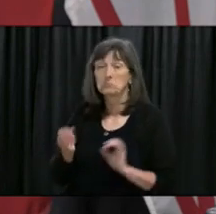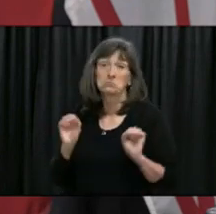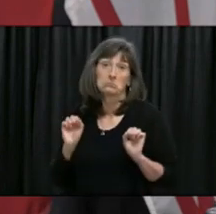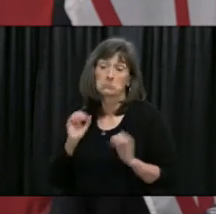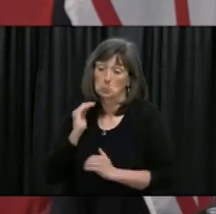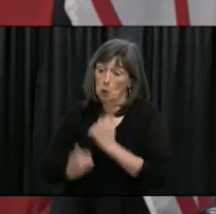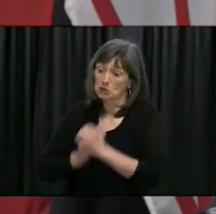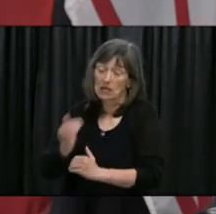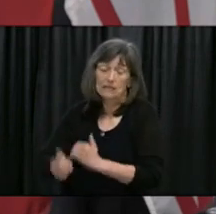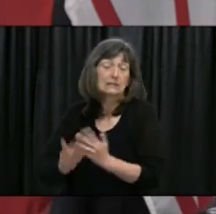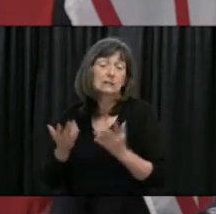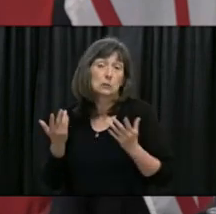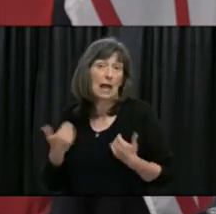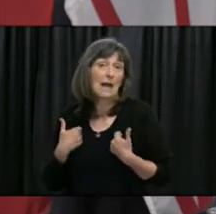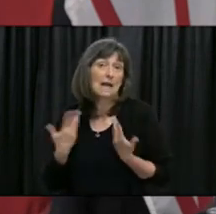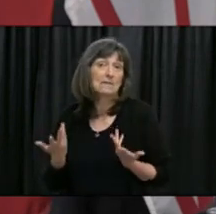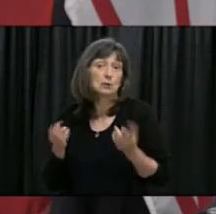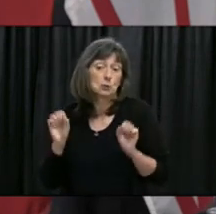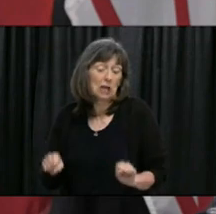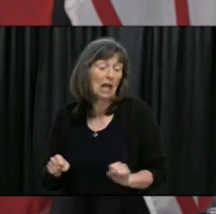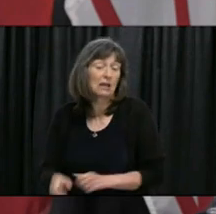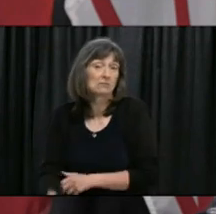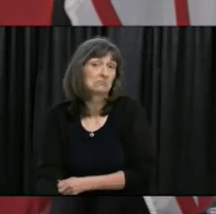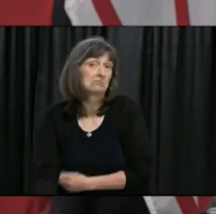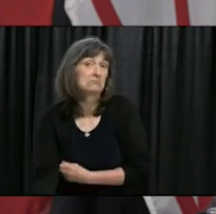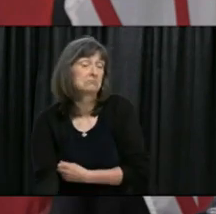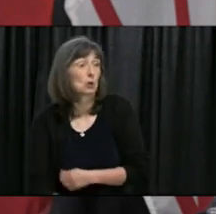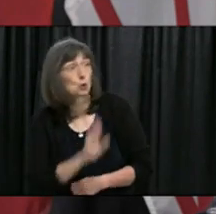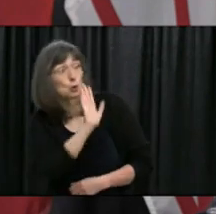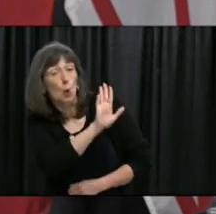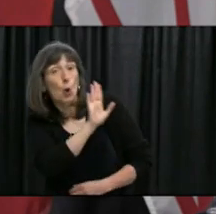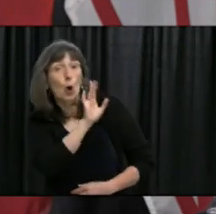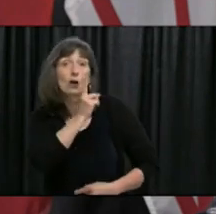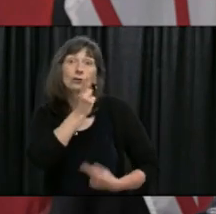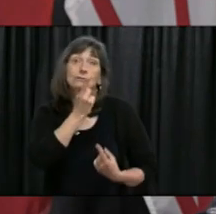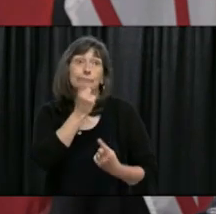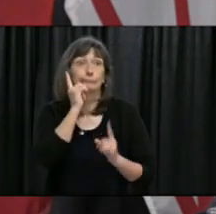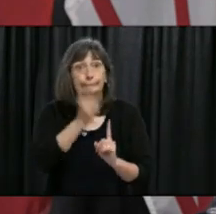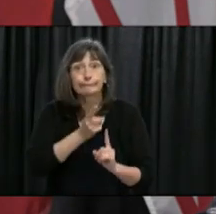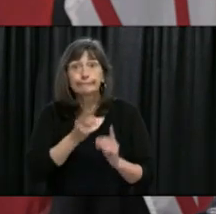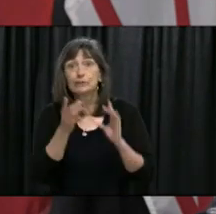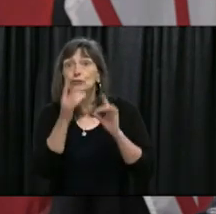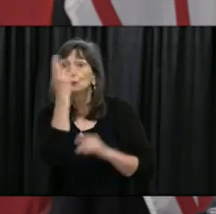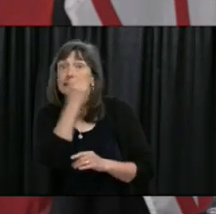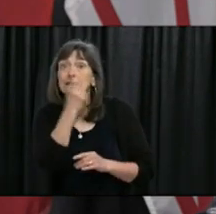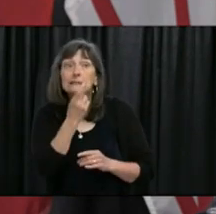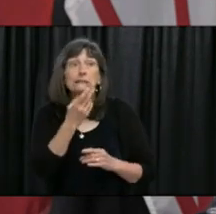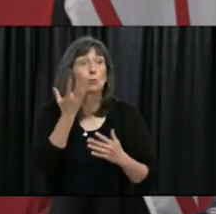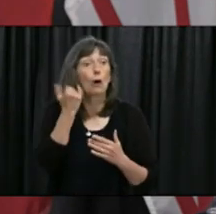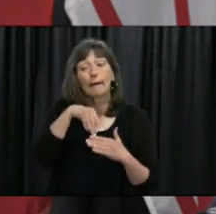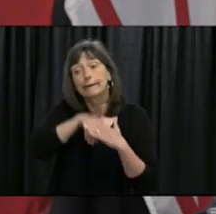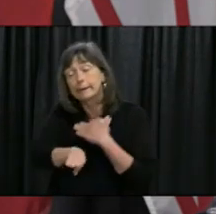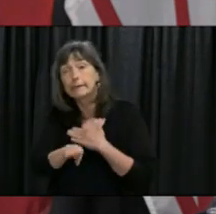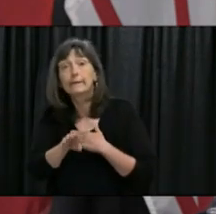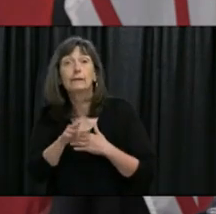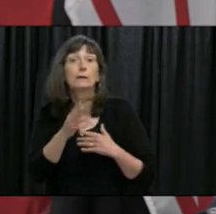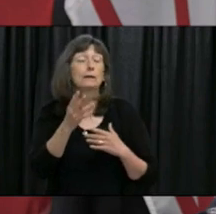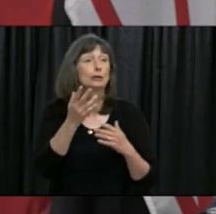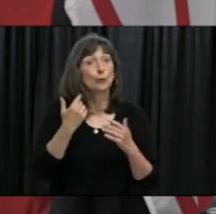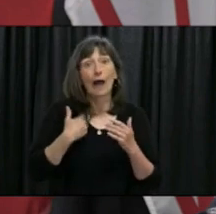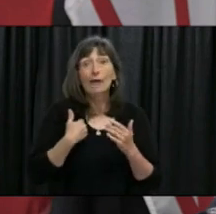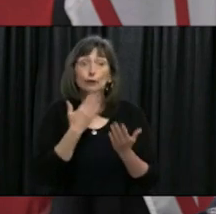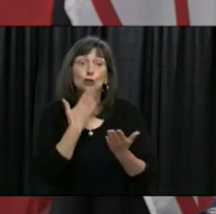so if the decision is there or the argument is made that this is the various reasons or the reasons that they would want to come into our province